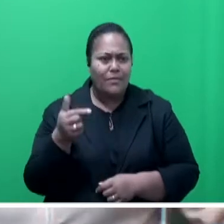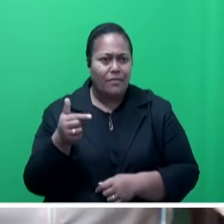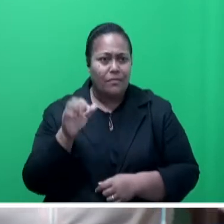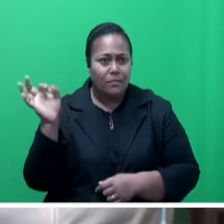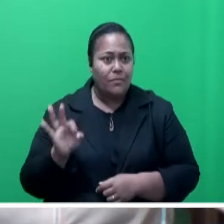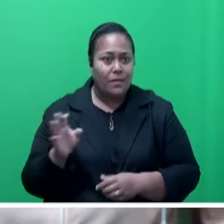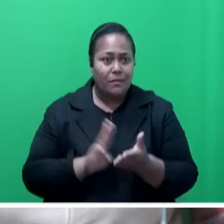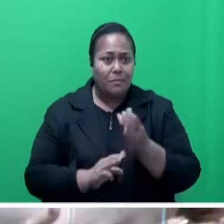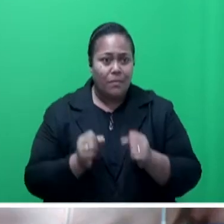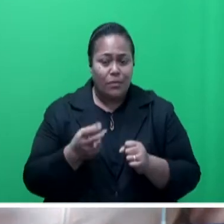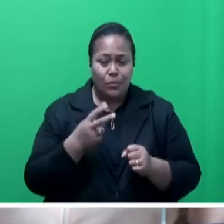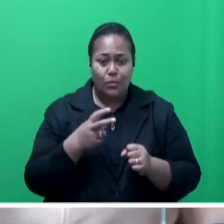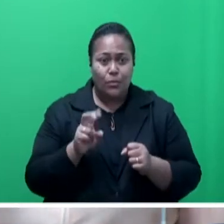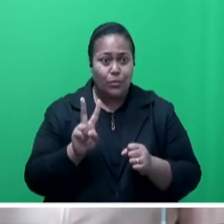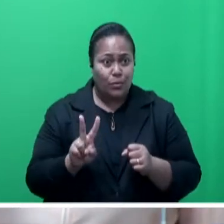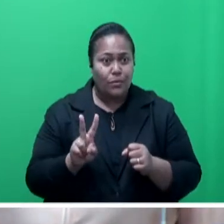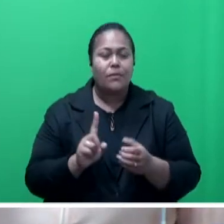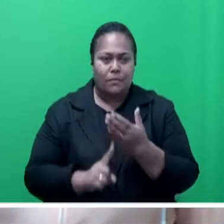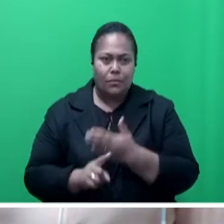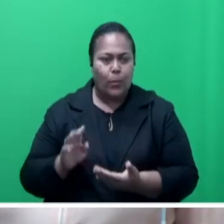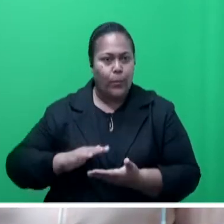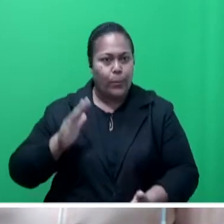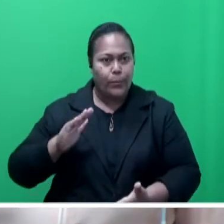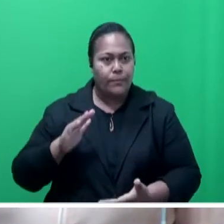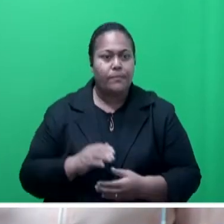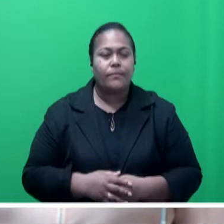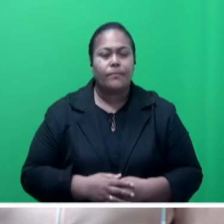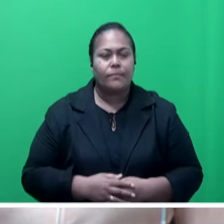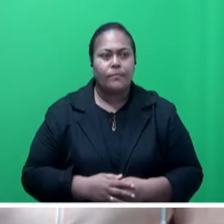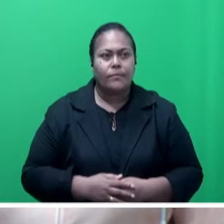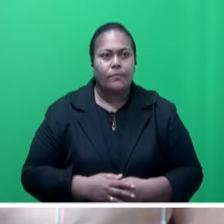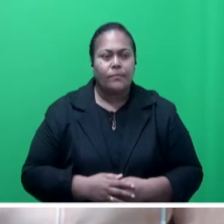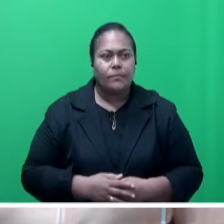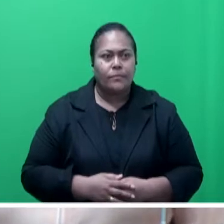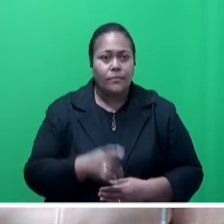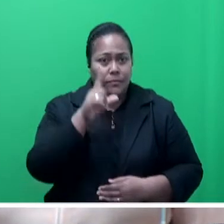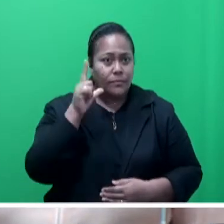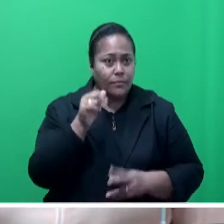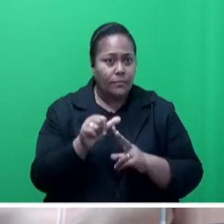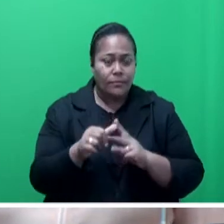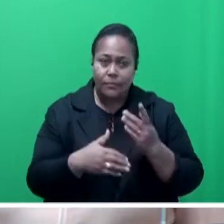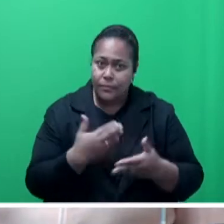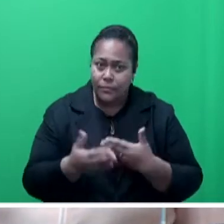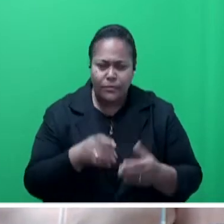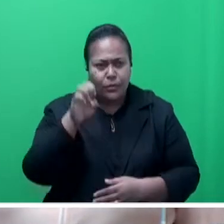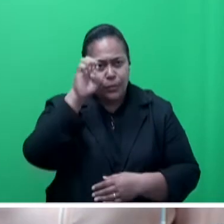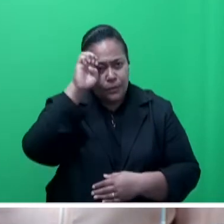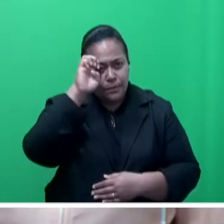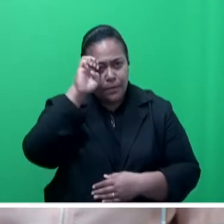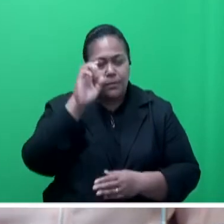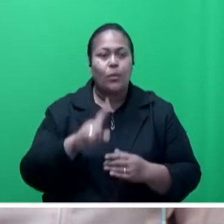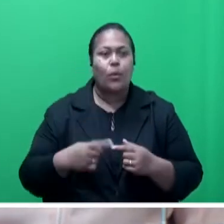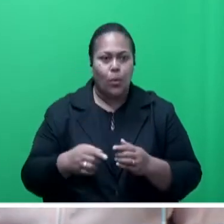in March 2022, Mr. sir. As mentioned yesterday also, Mr. Speaker, sir, we expect price rises to actually